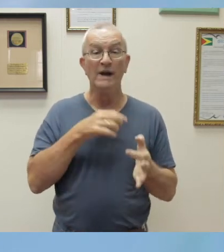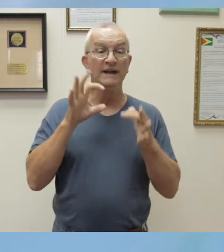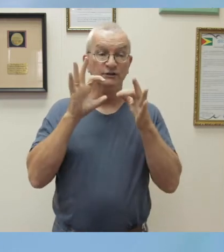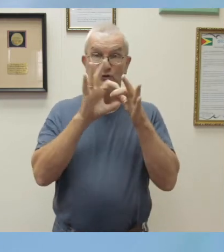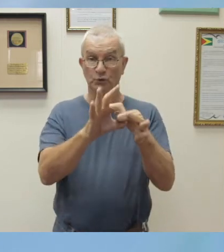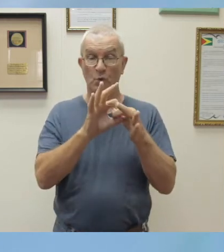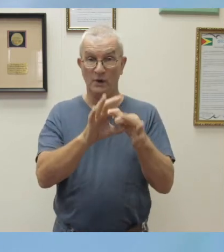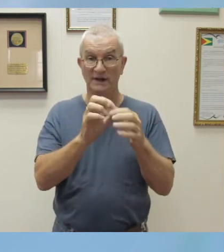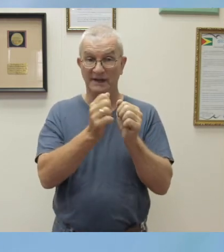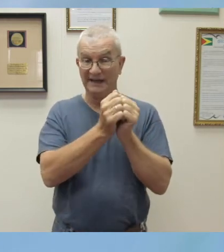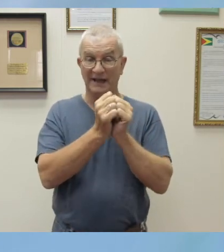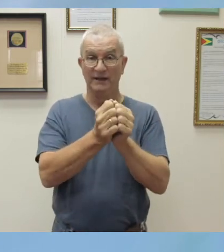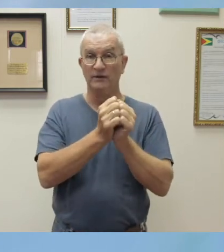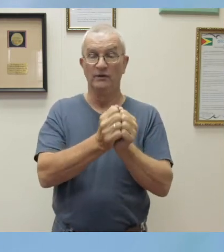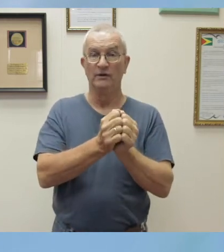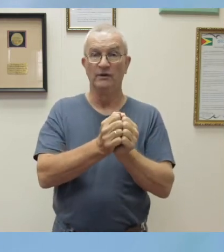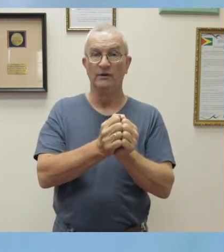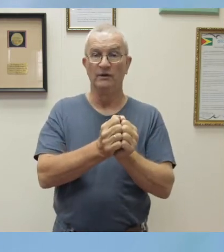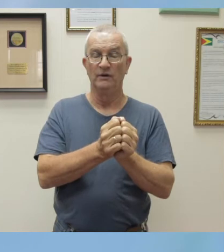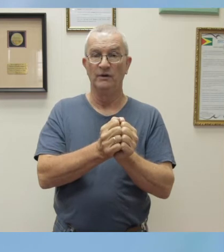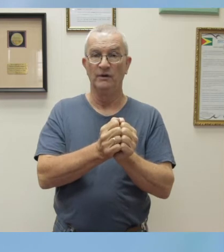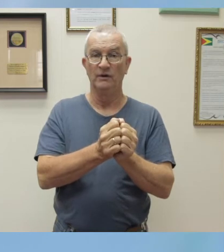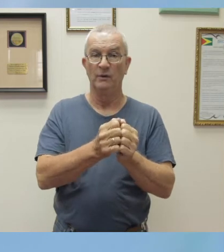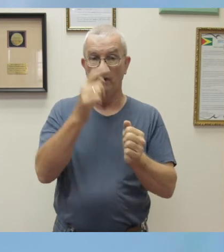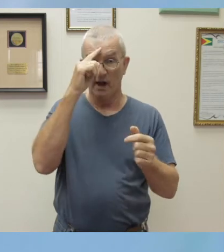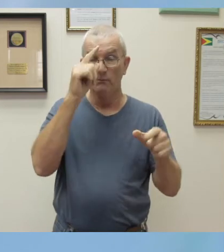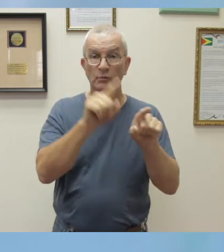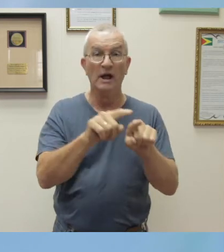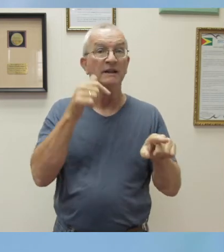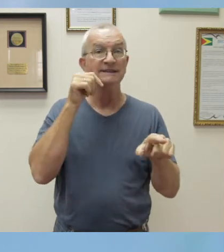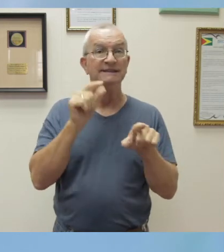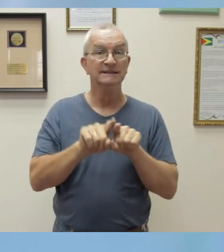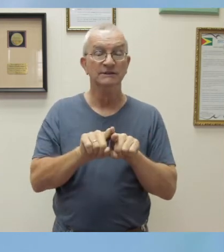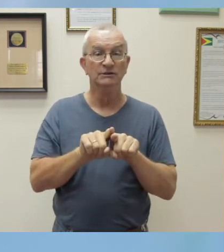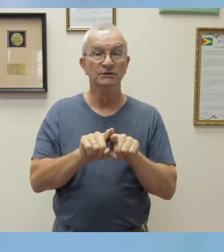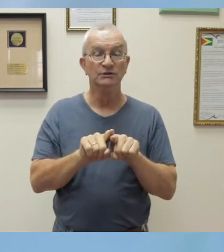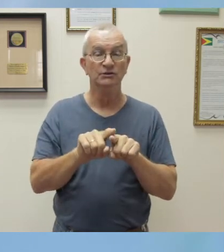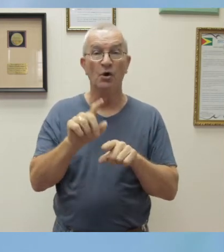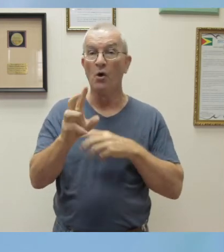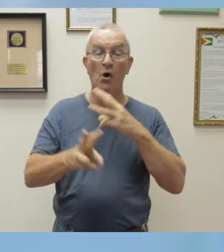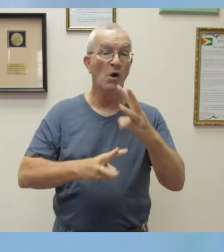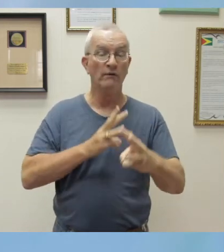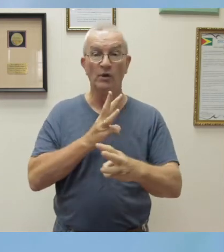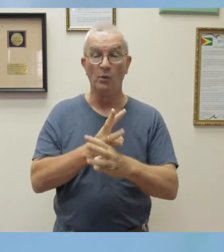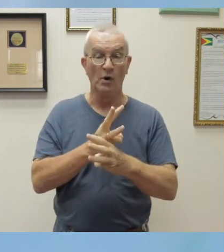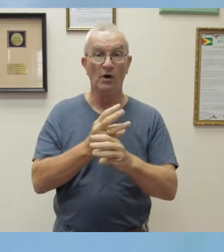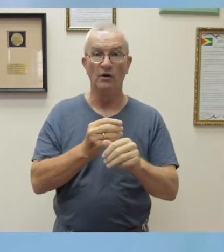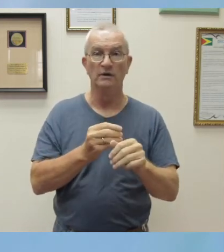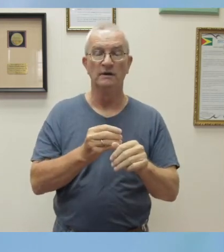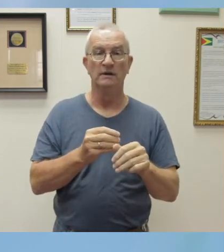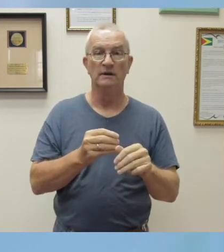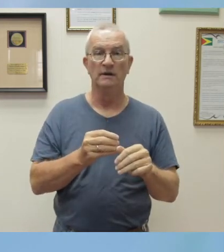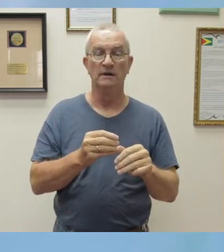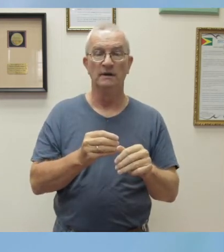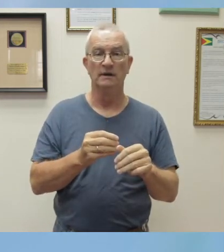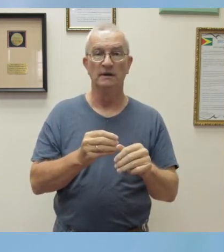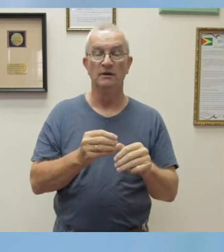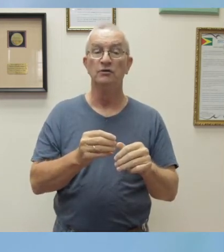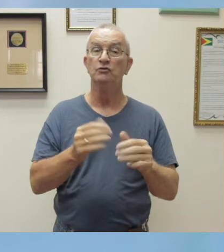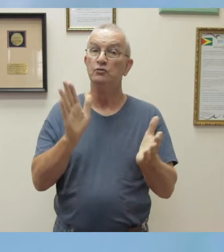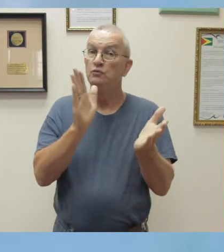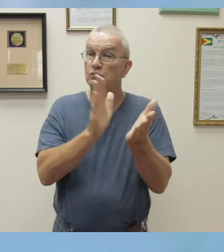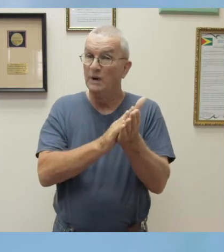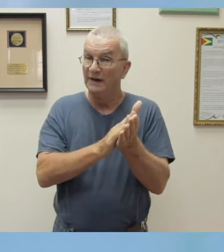with our brothers and sisters in other lands to pay tribute to the